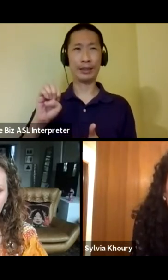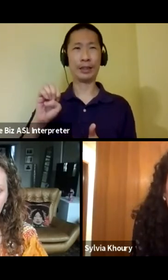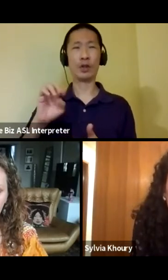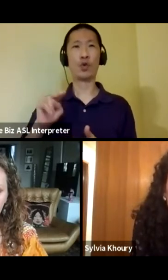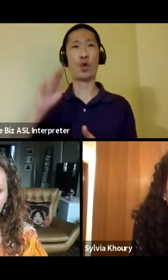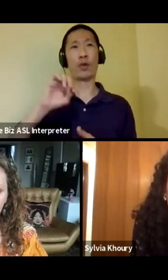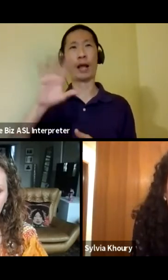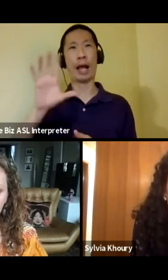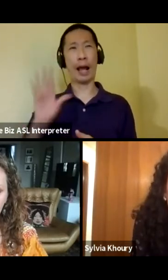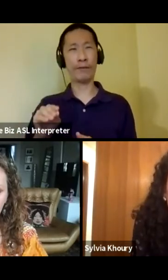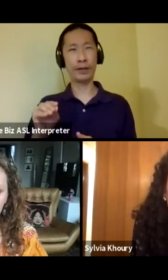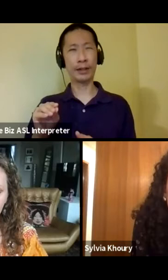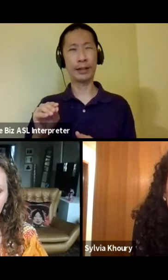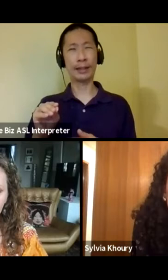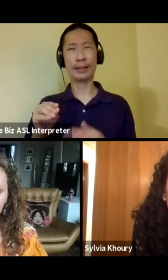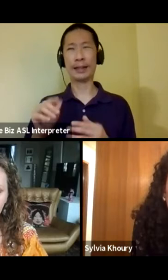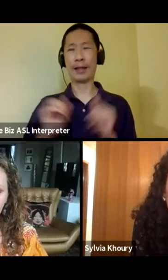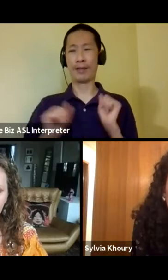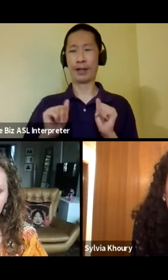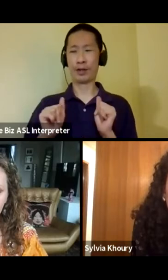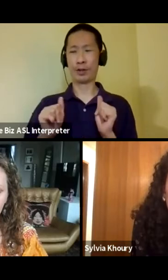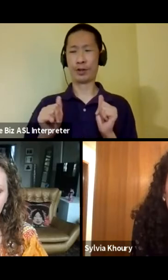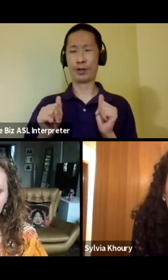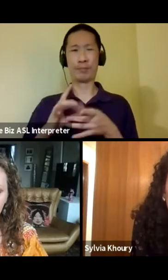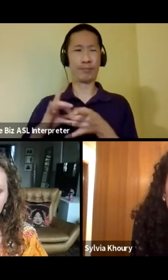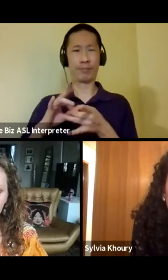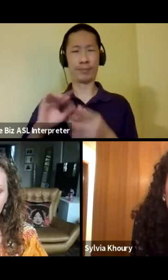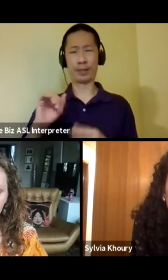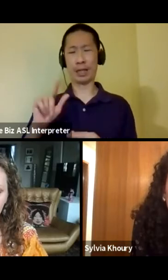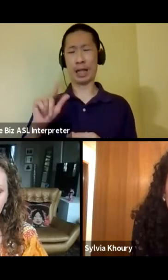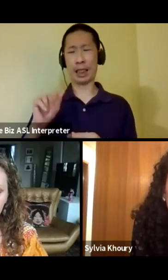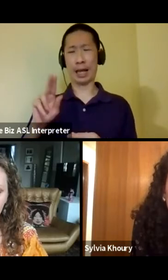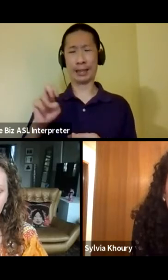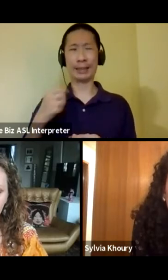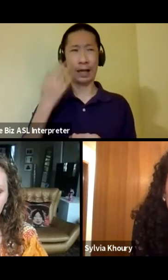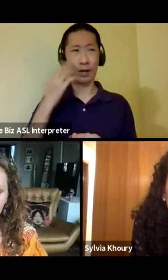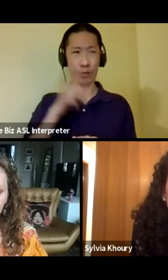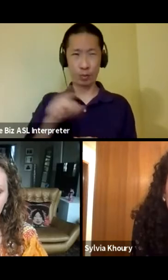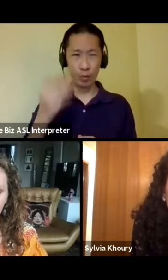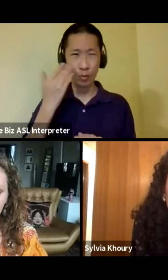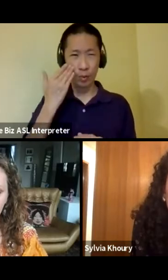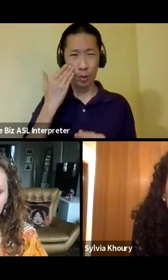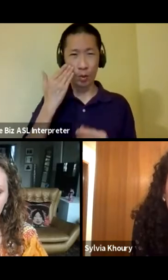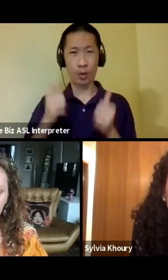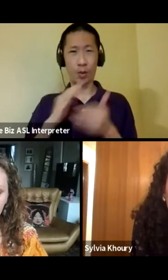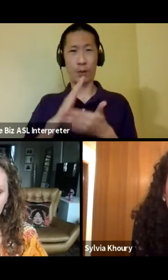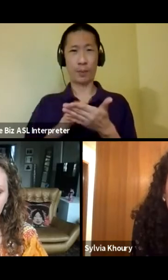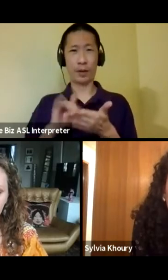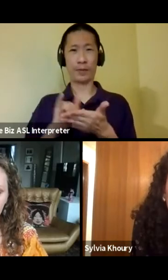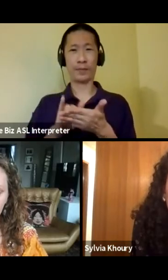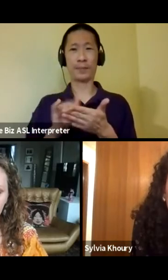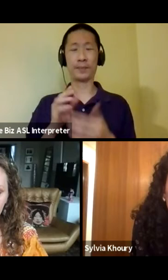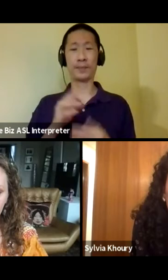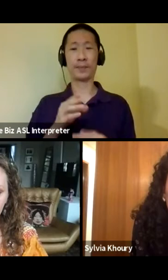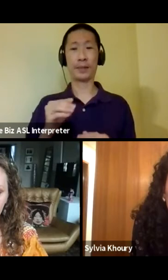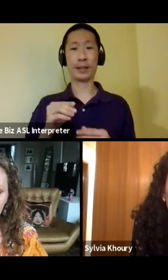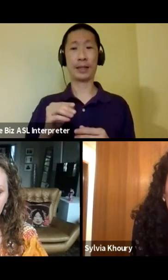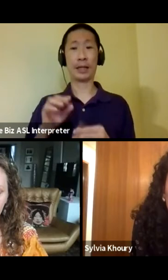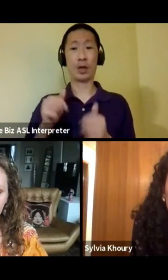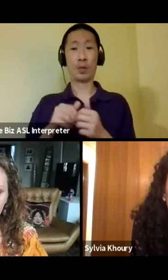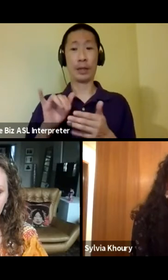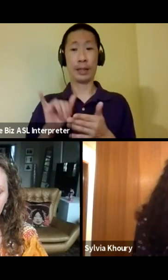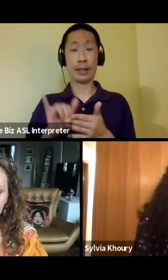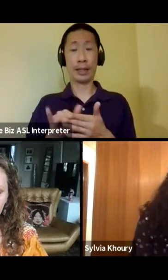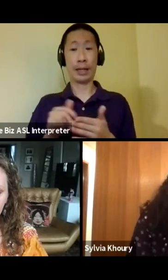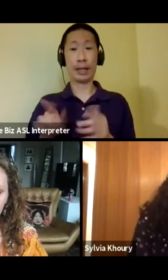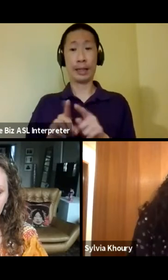I believe it's Alliance, um, that I know folks here know about or a part of, um, and, and in that, like we